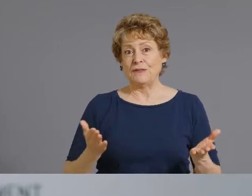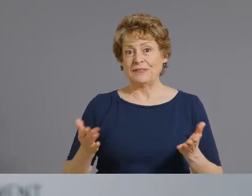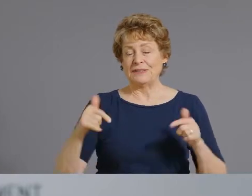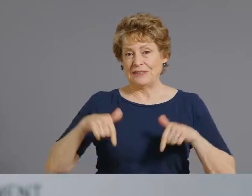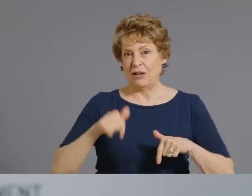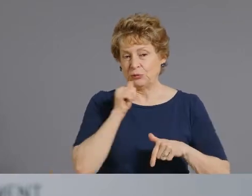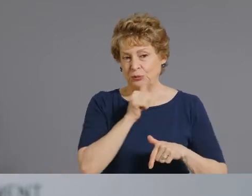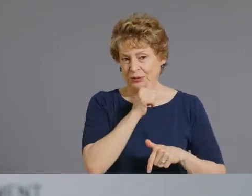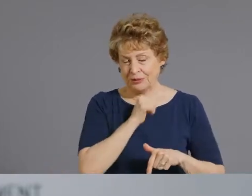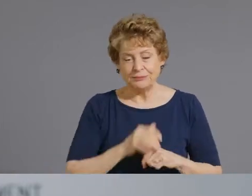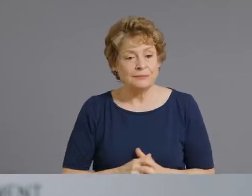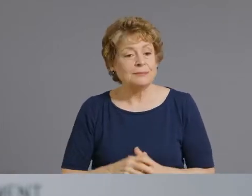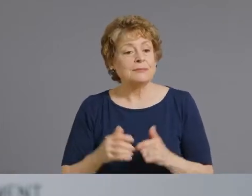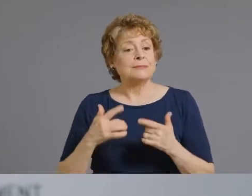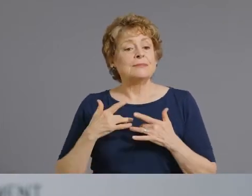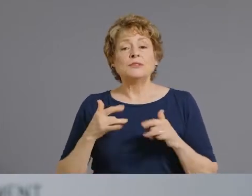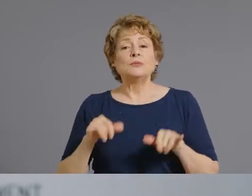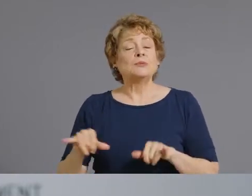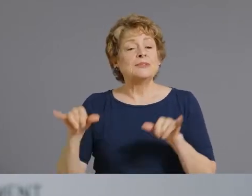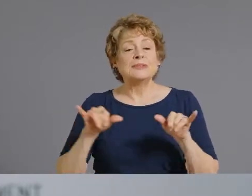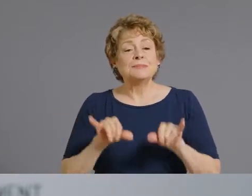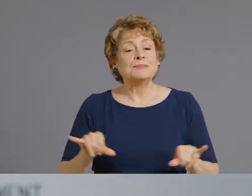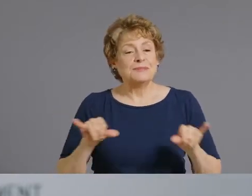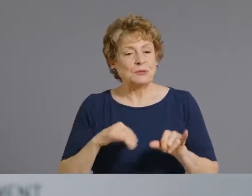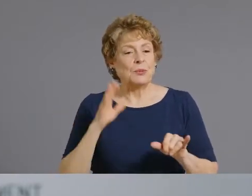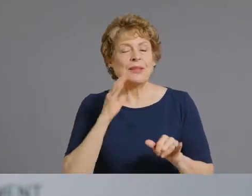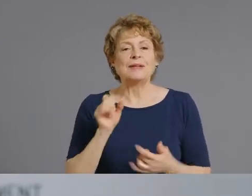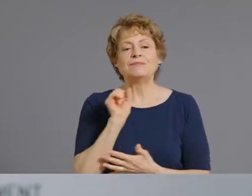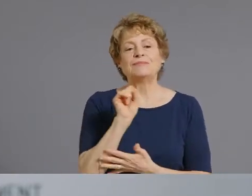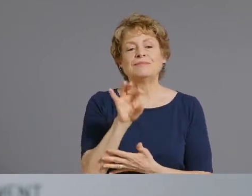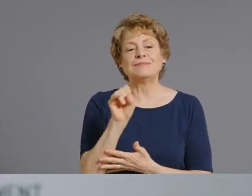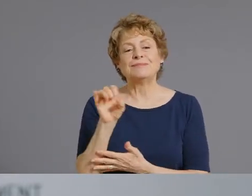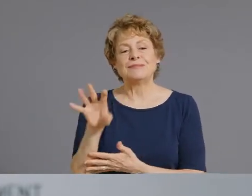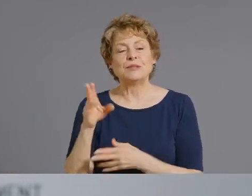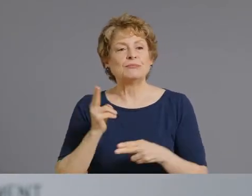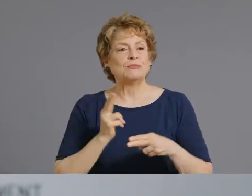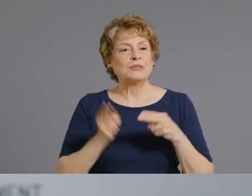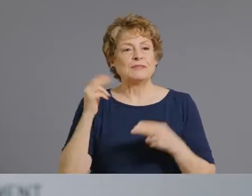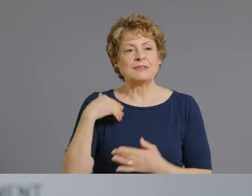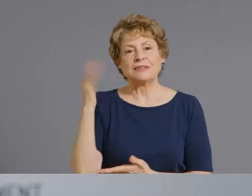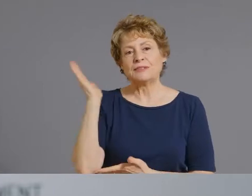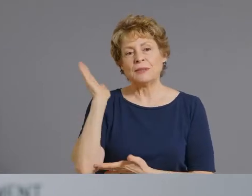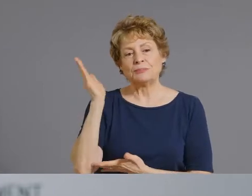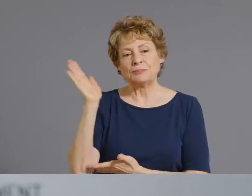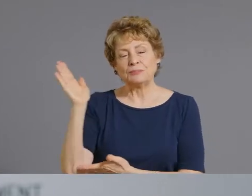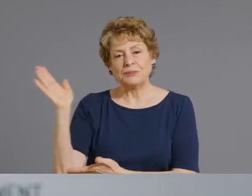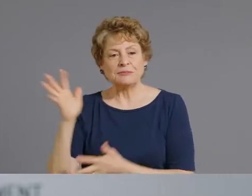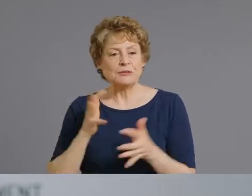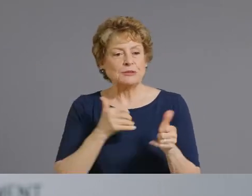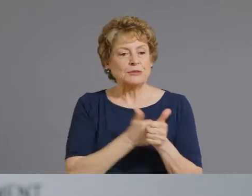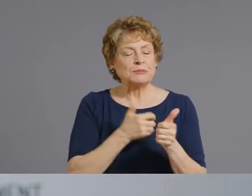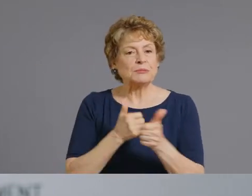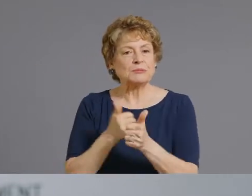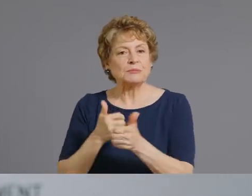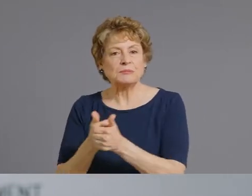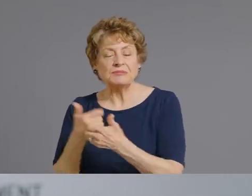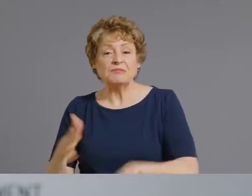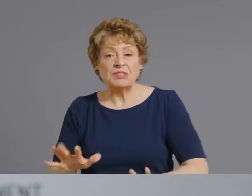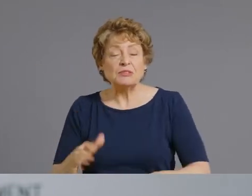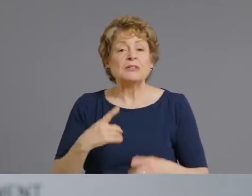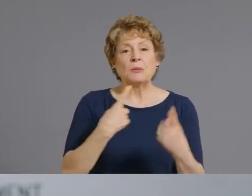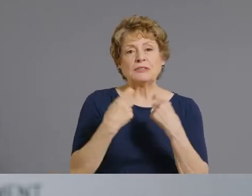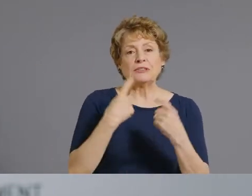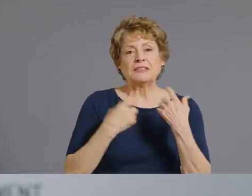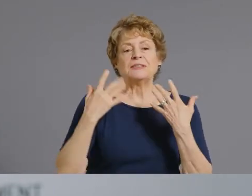presentation and leave time at the end to answer any questions that you might have. So as typically, we will start with our